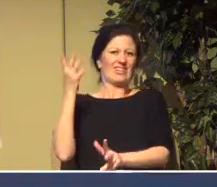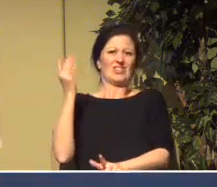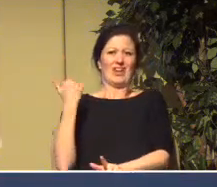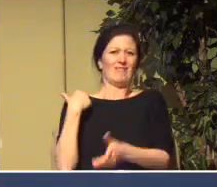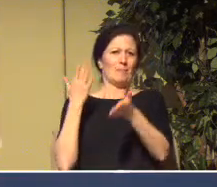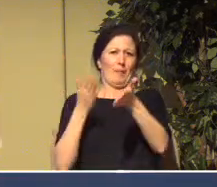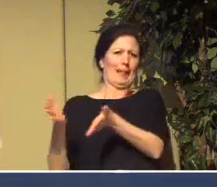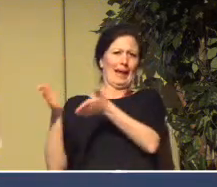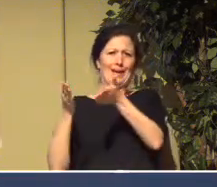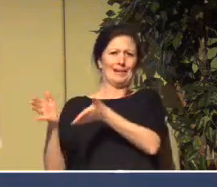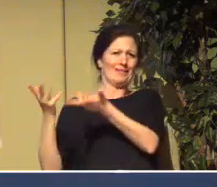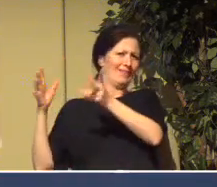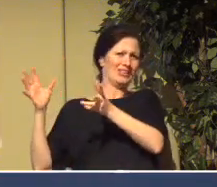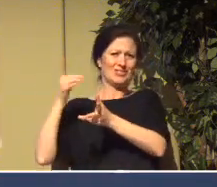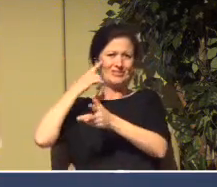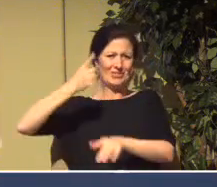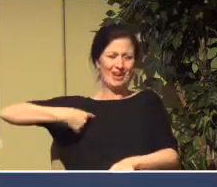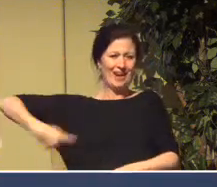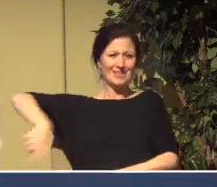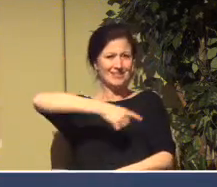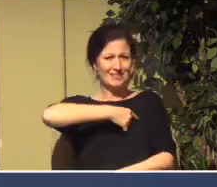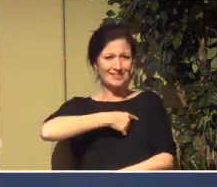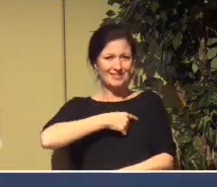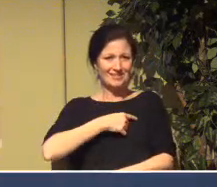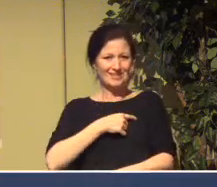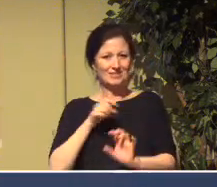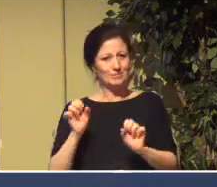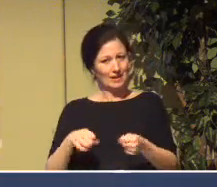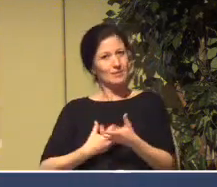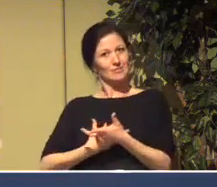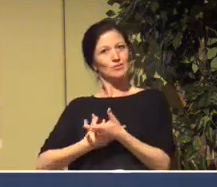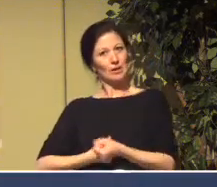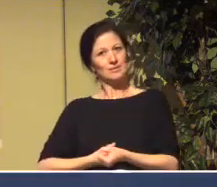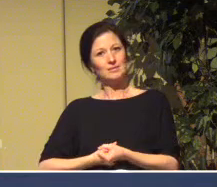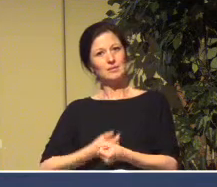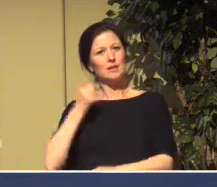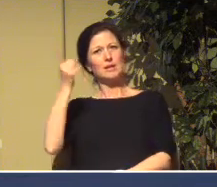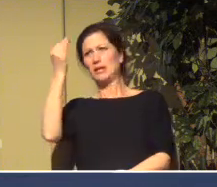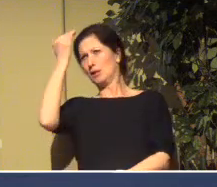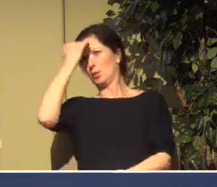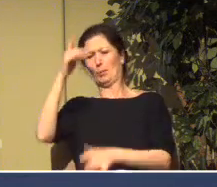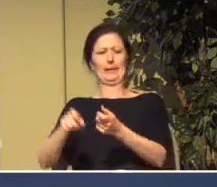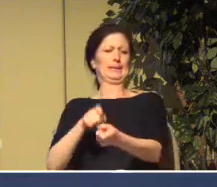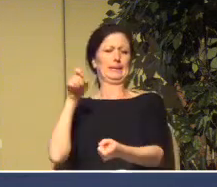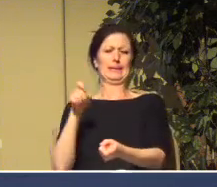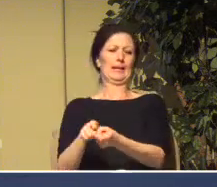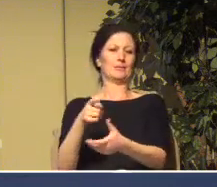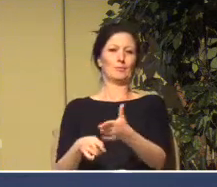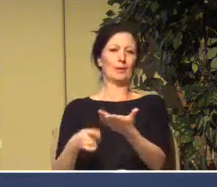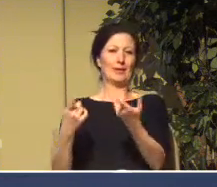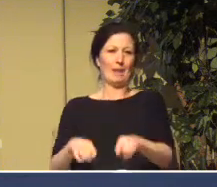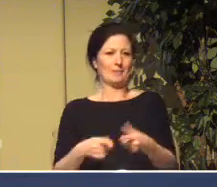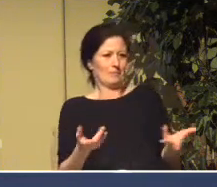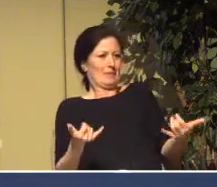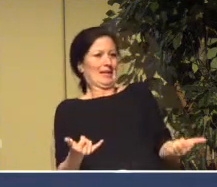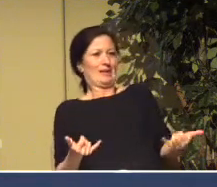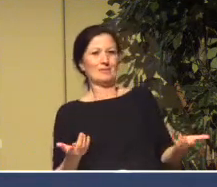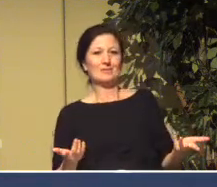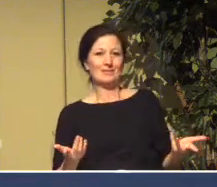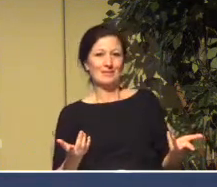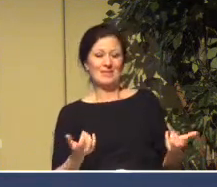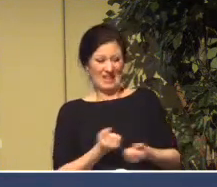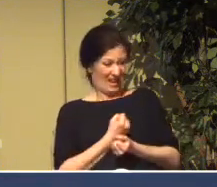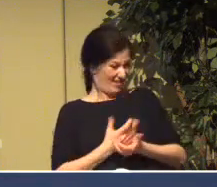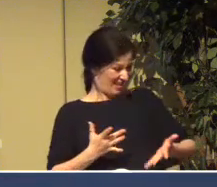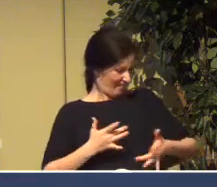for us, trust that he knows exactly what's going on, that even though everything feels